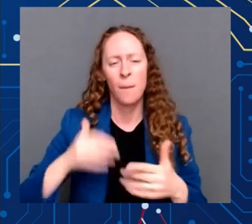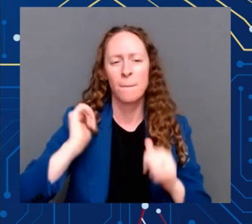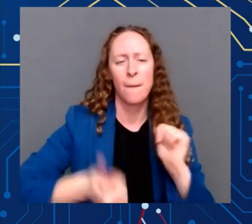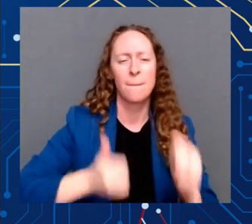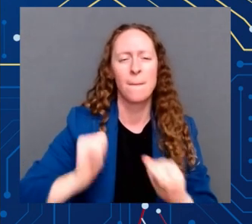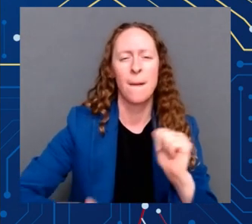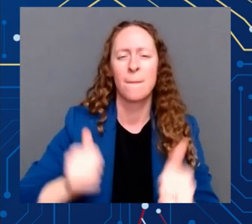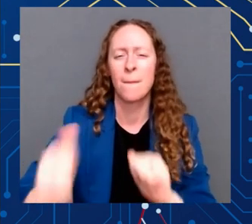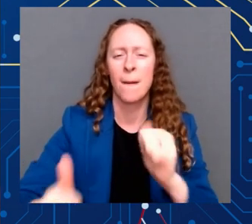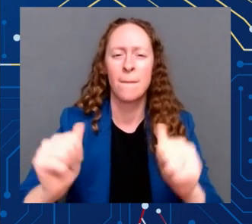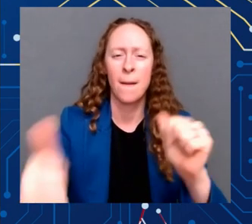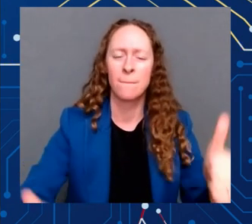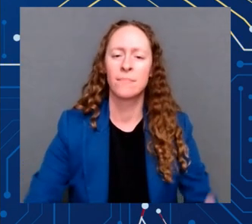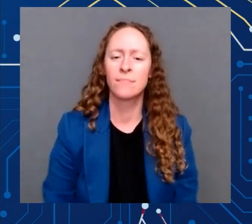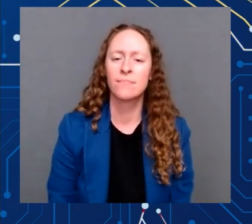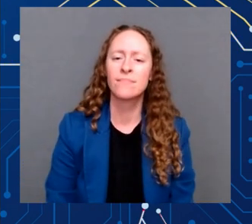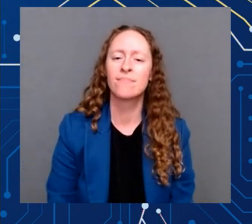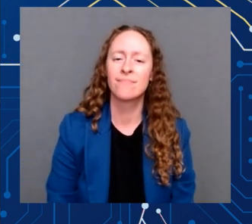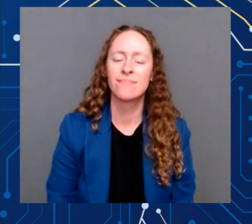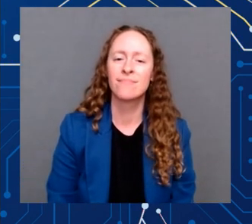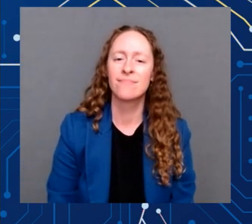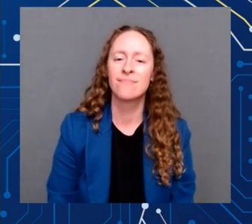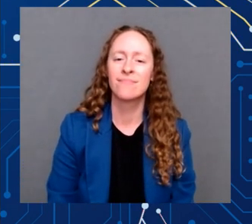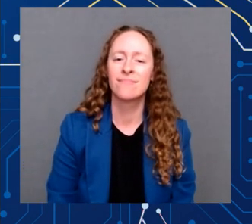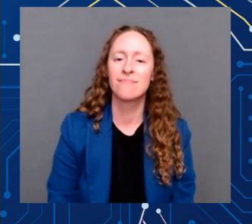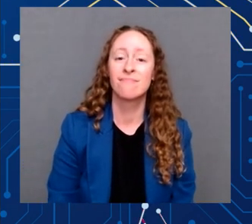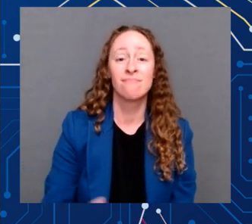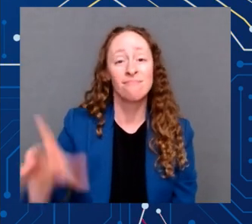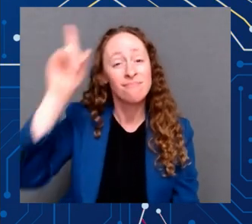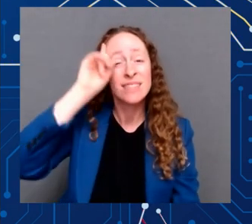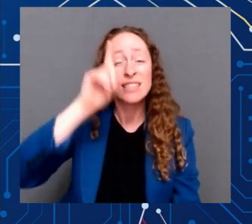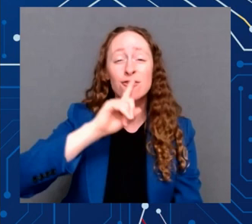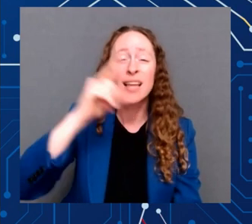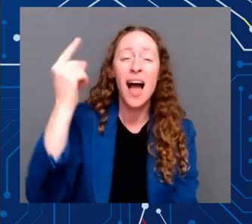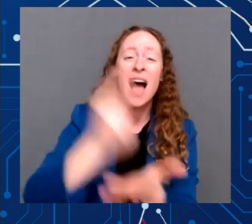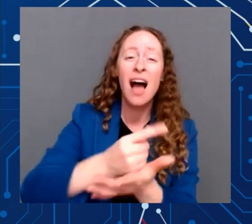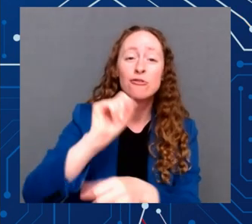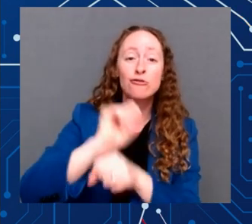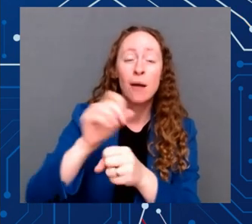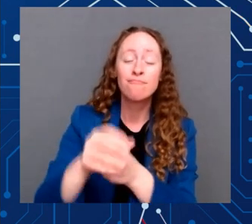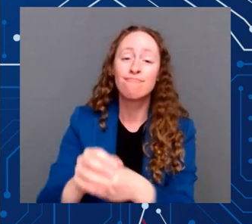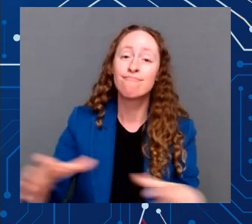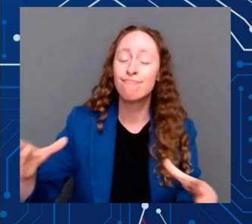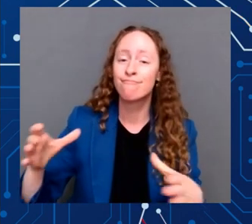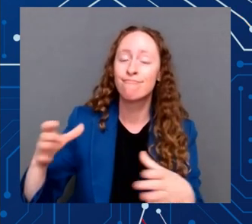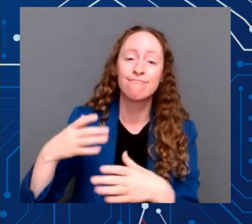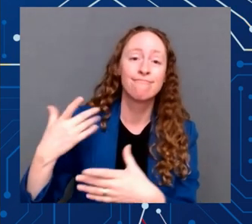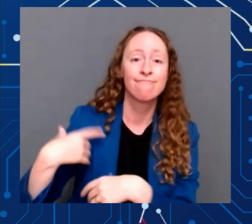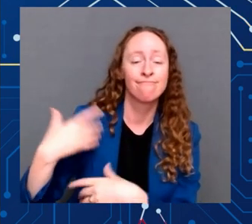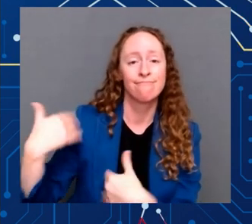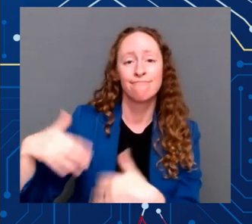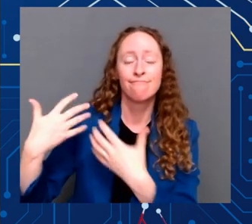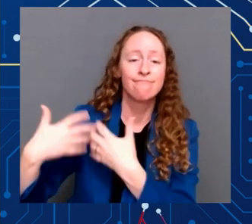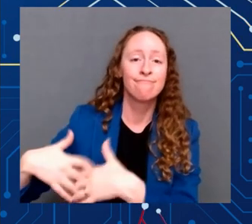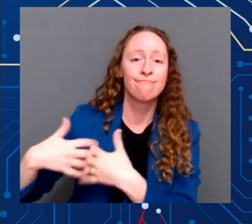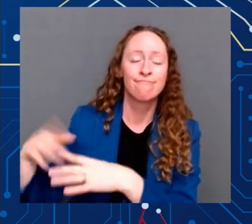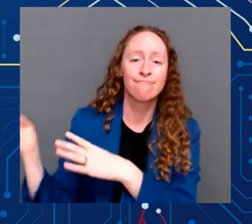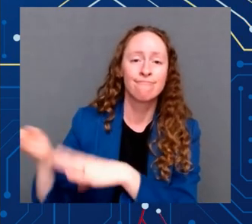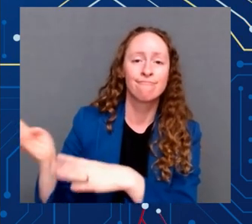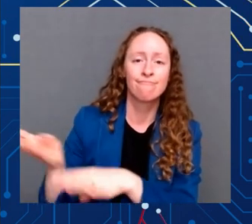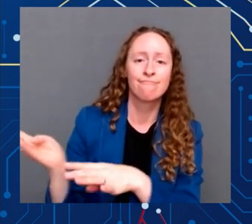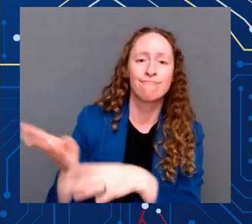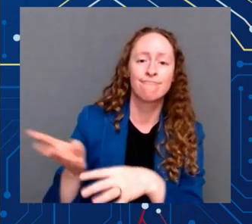paying manufacturing jobs in the United States of America. It means unleashing the next generation of American